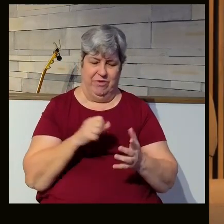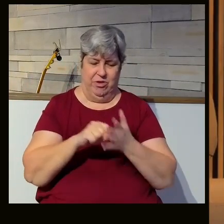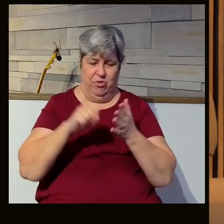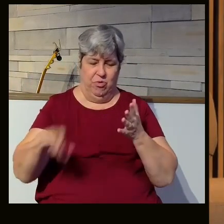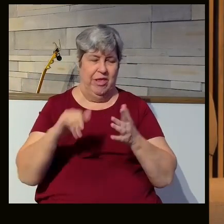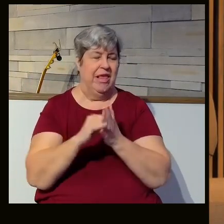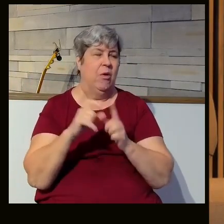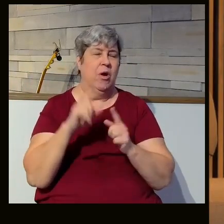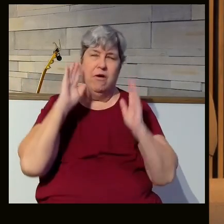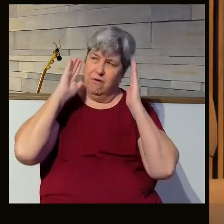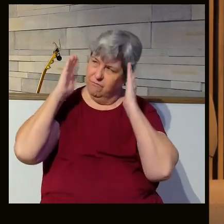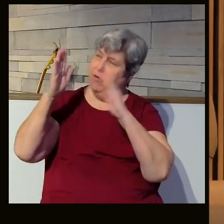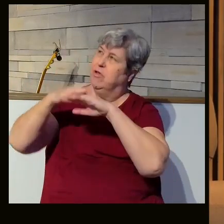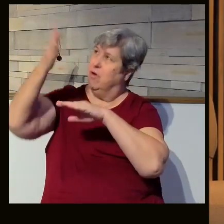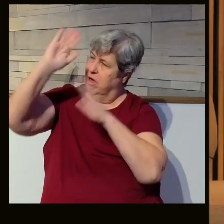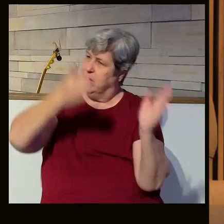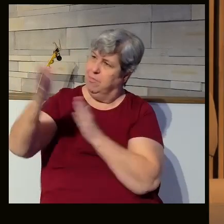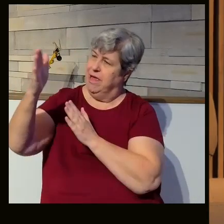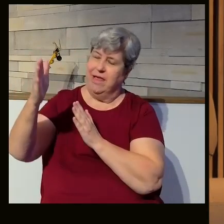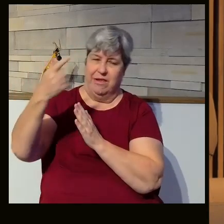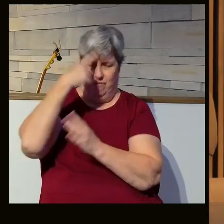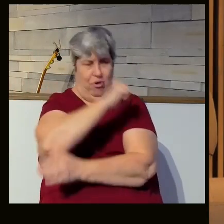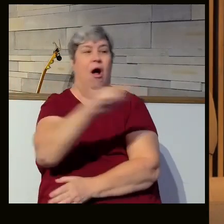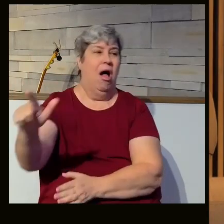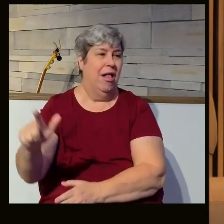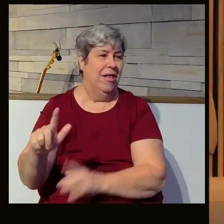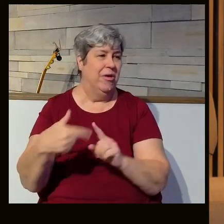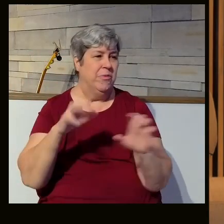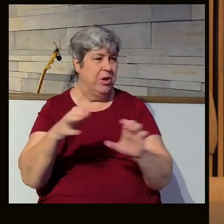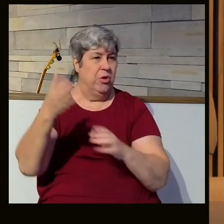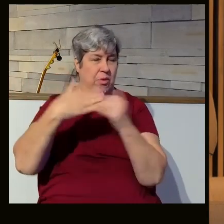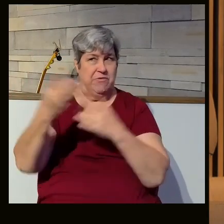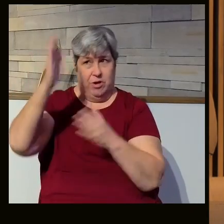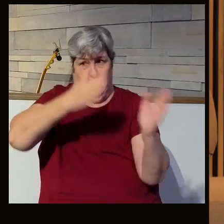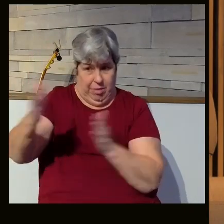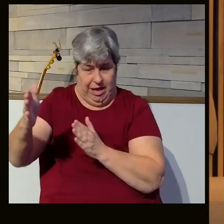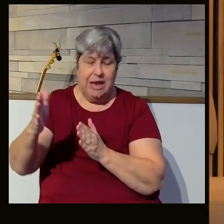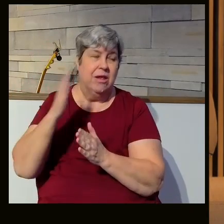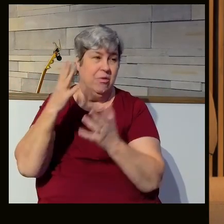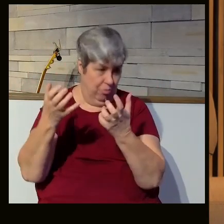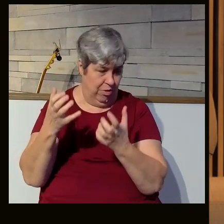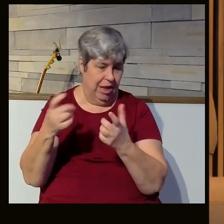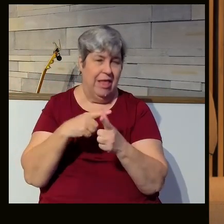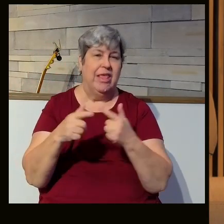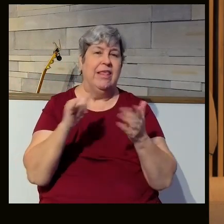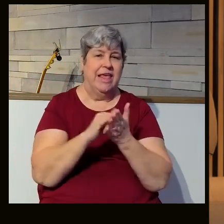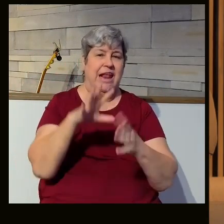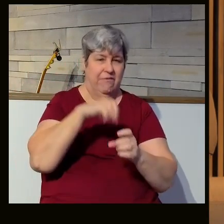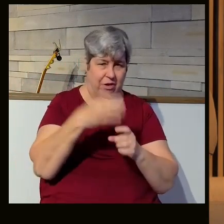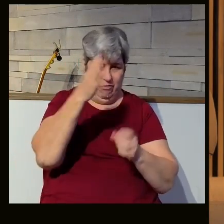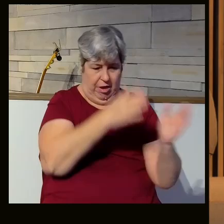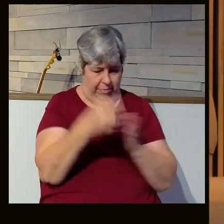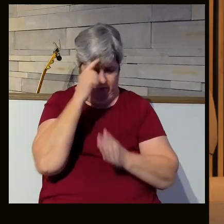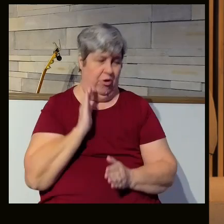off. We need to focus upon what God's will is. Let's do that. And when we do God's will, we're going to be doing God's will for our lives. That's what